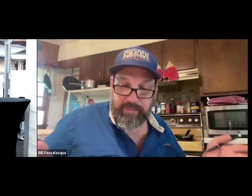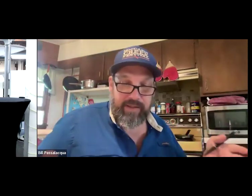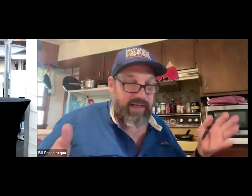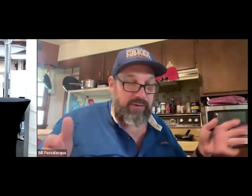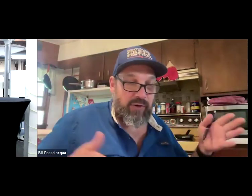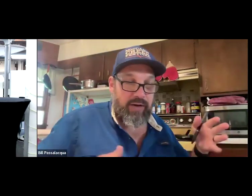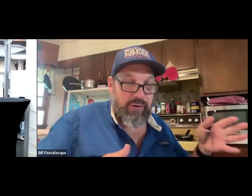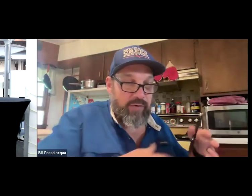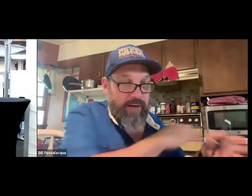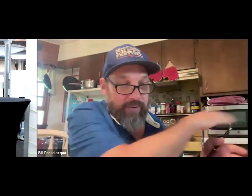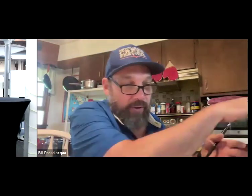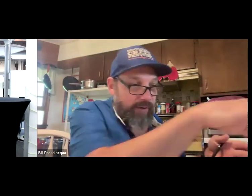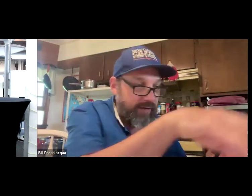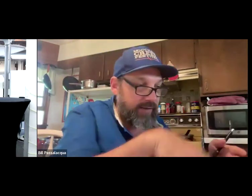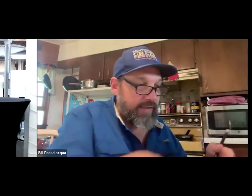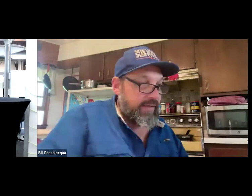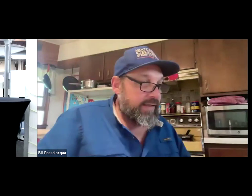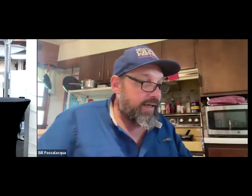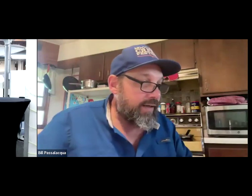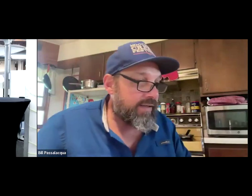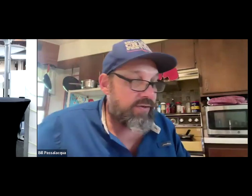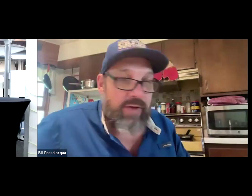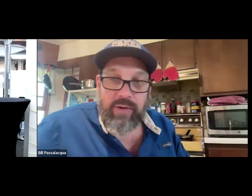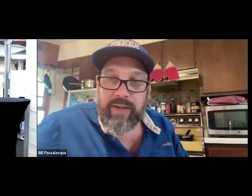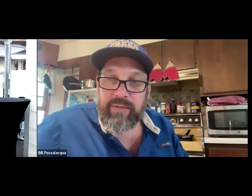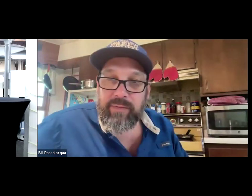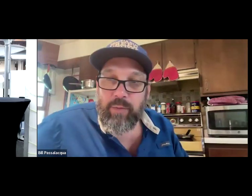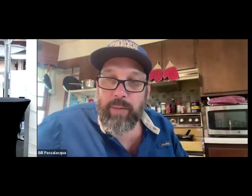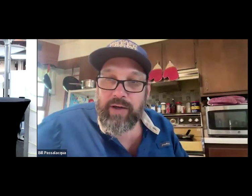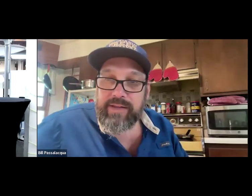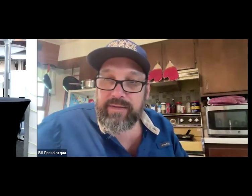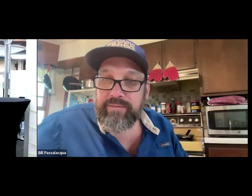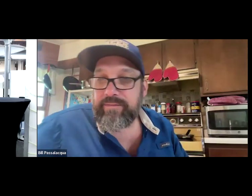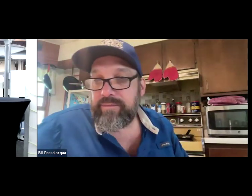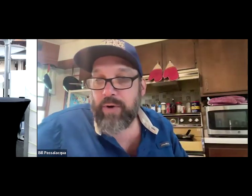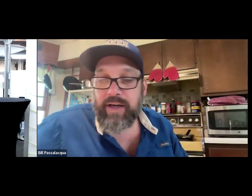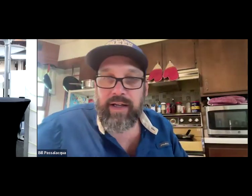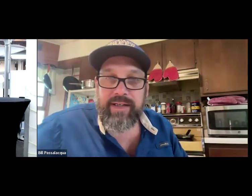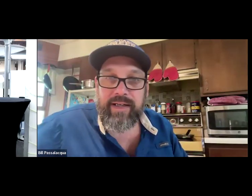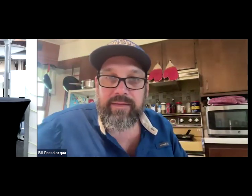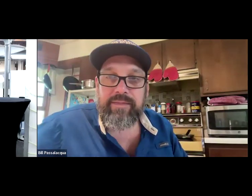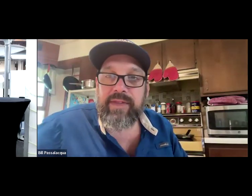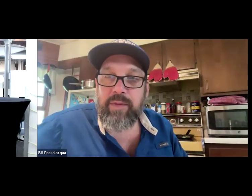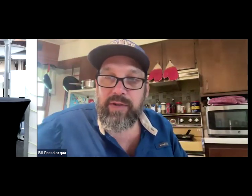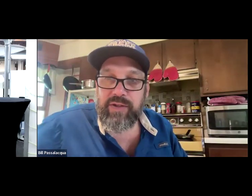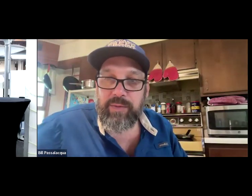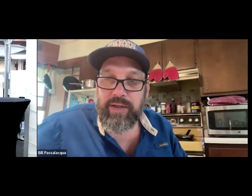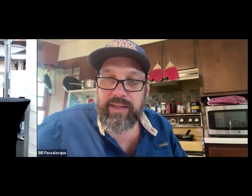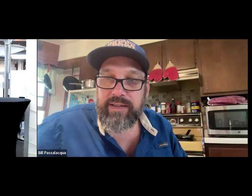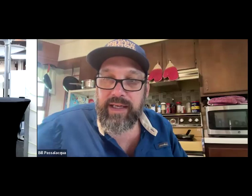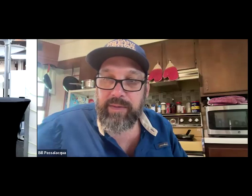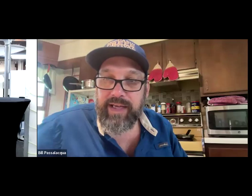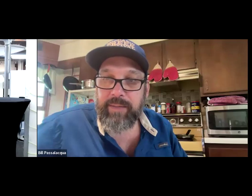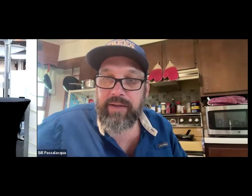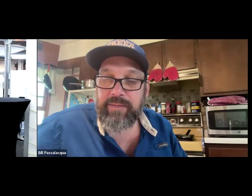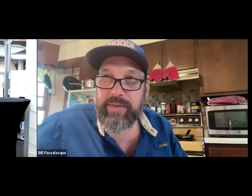side of the bus. And I just drove it around all around, uh, central Illinois, different Walmarts and parking lots that I could get permission to put